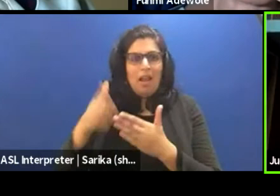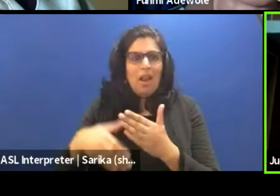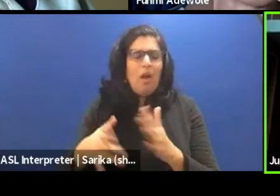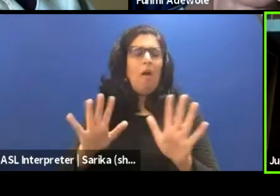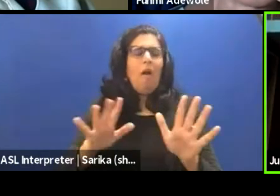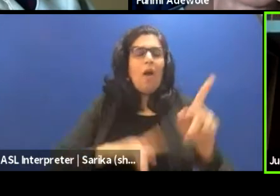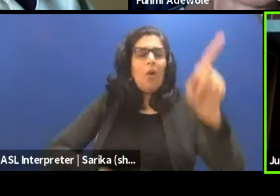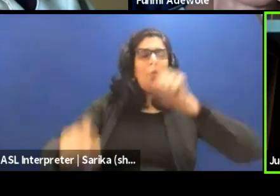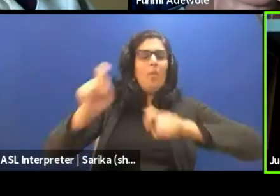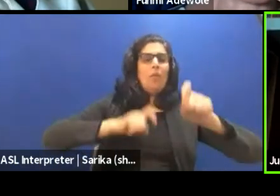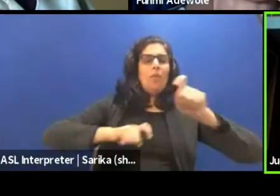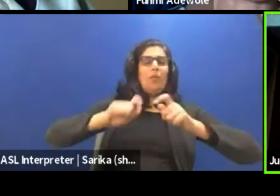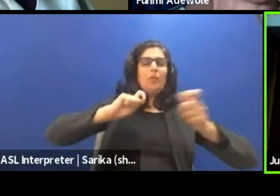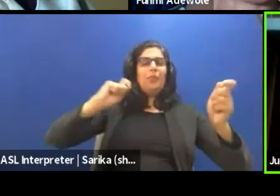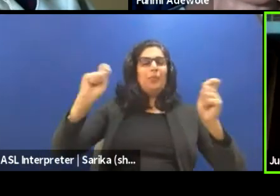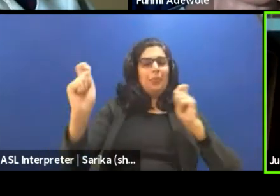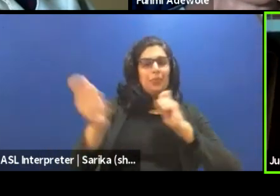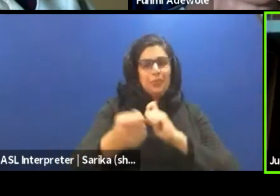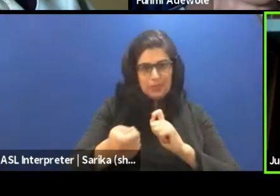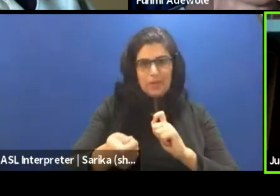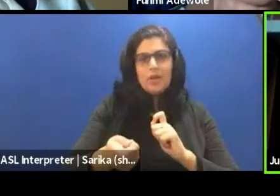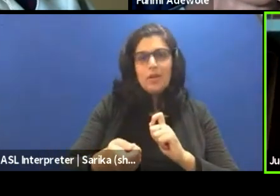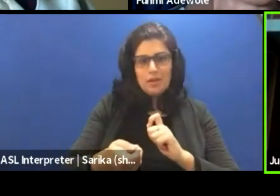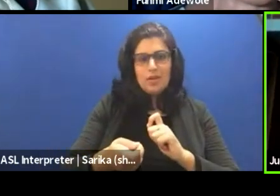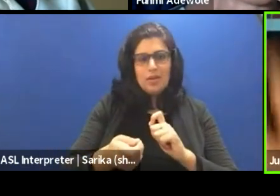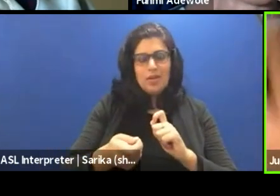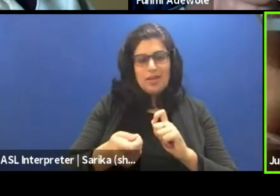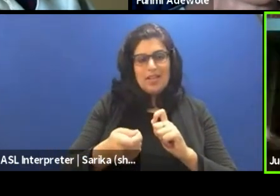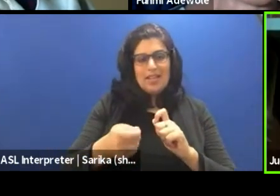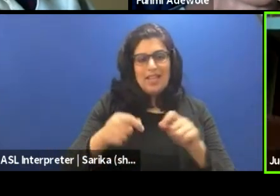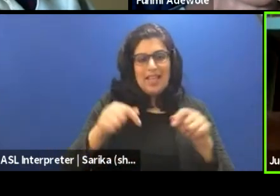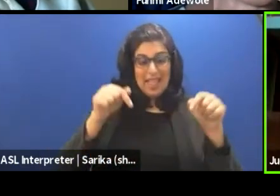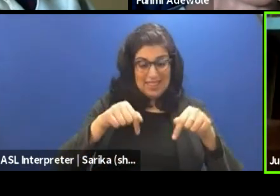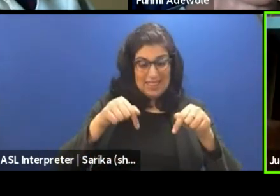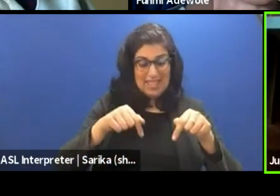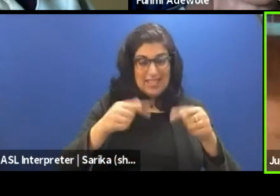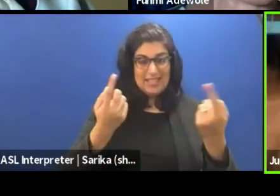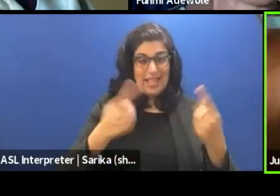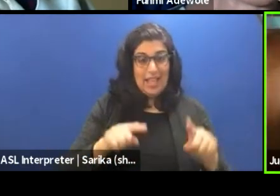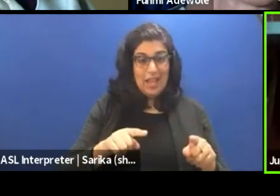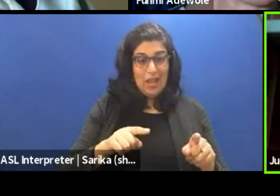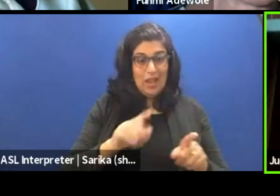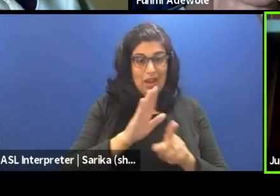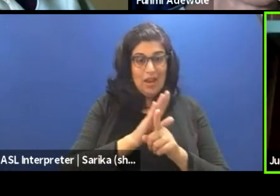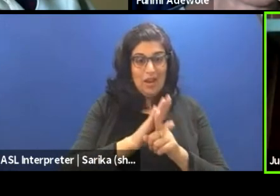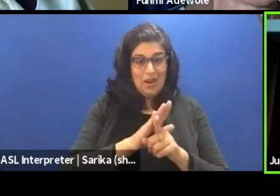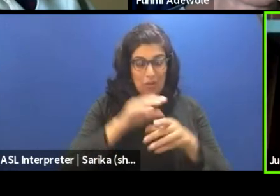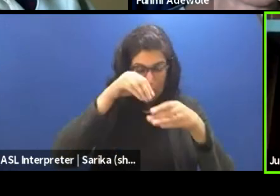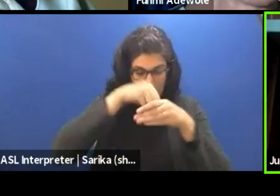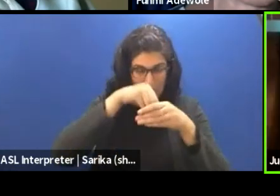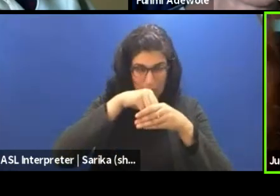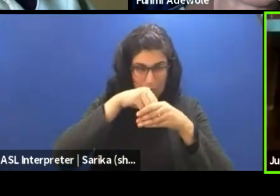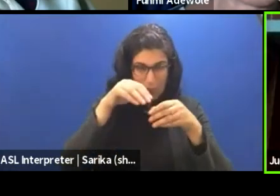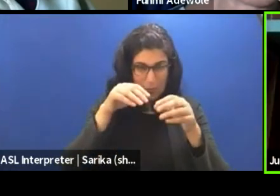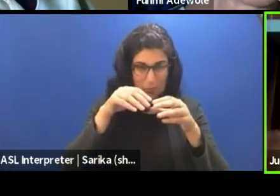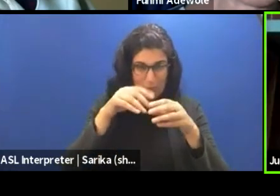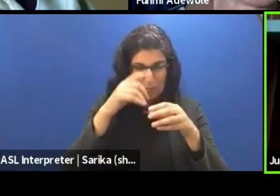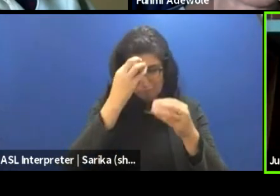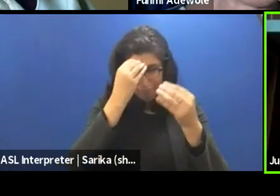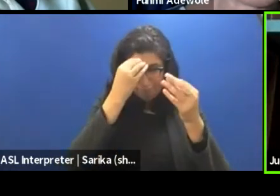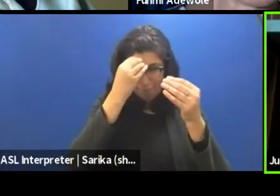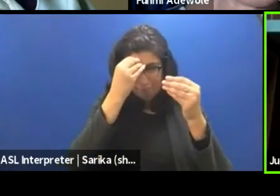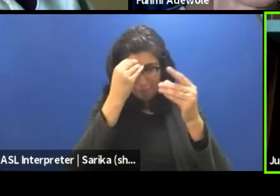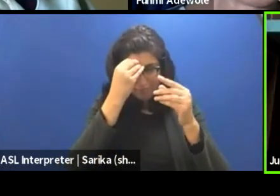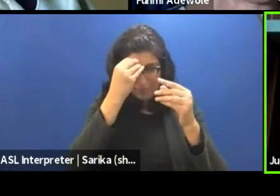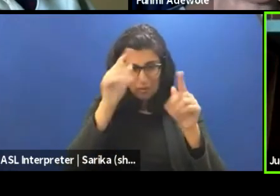no, no, no, Let's revise these things. Let's revise these things. These things that exist in your own microcosm of thoughts also